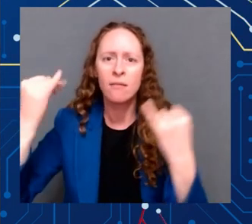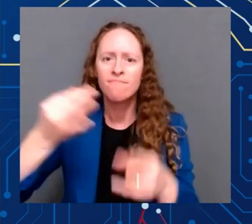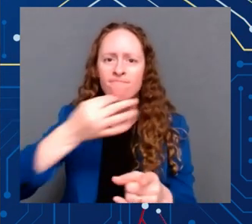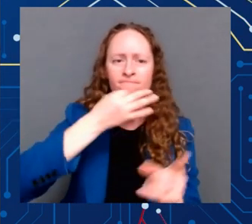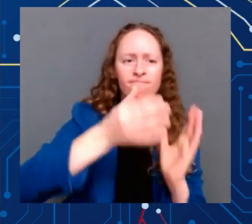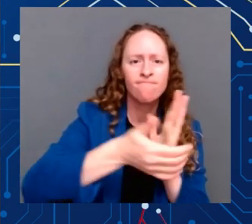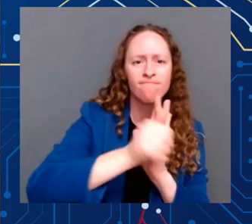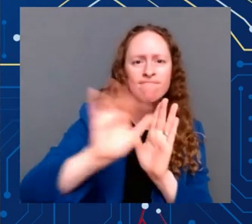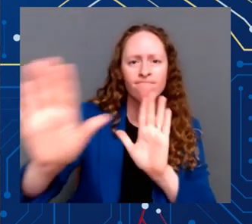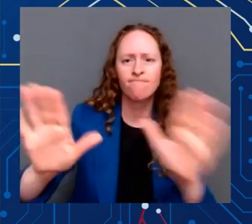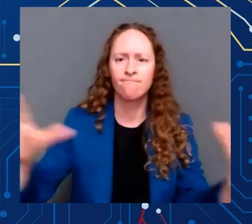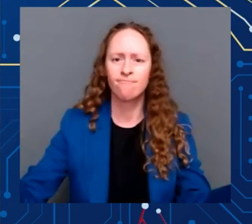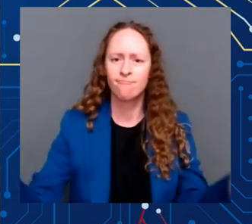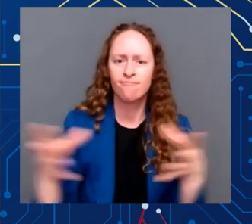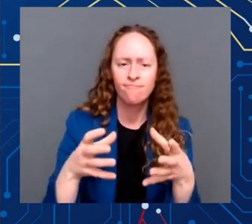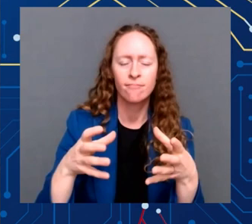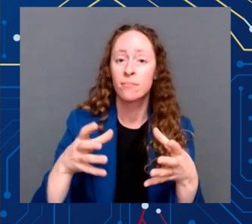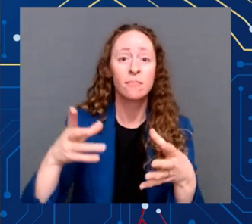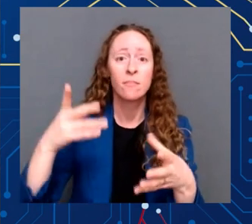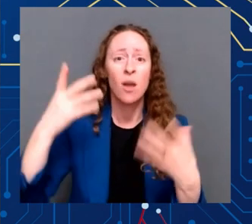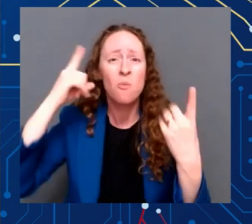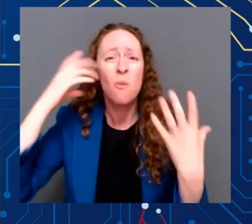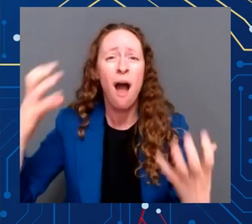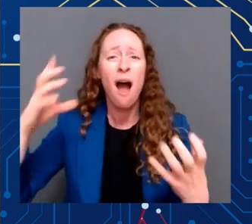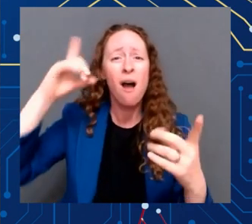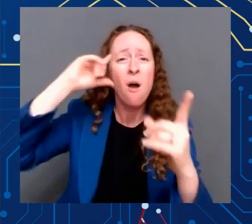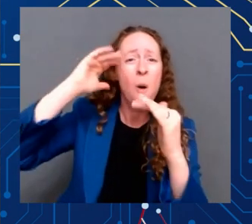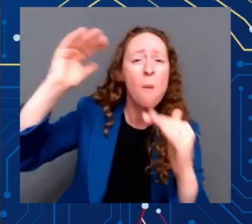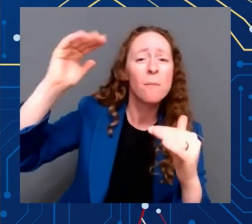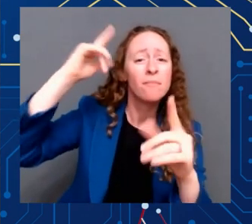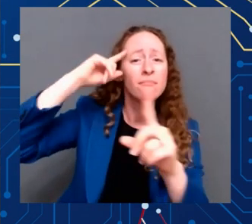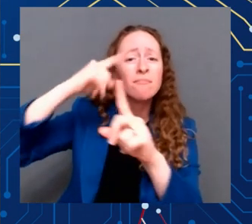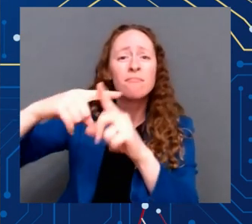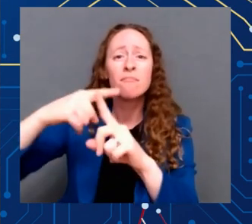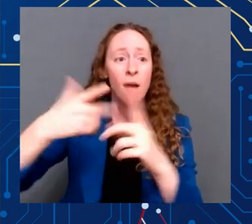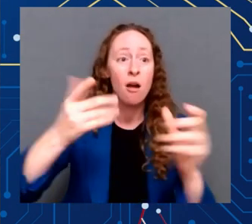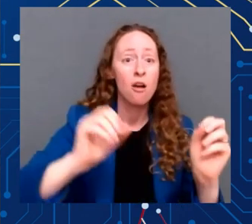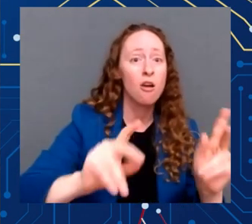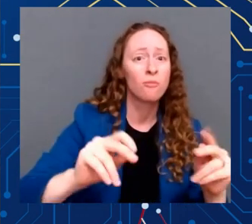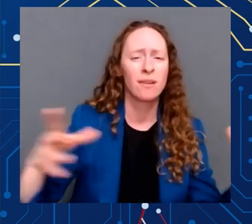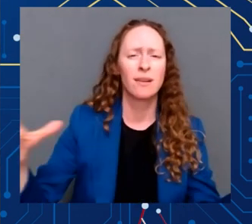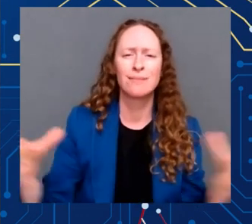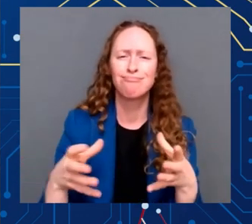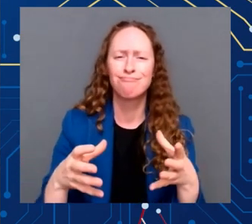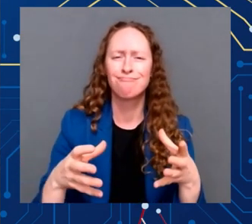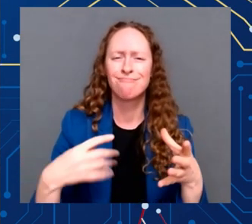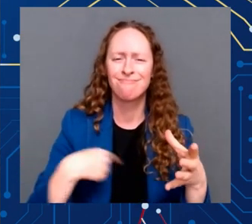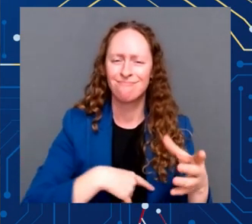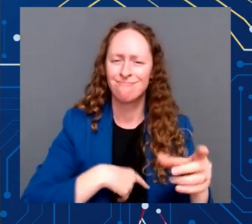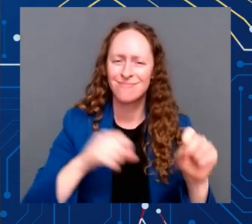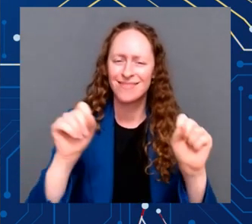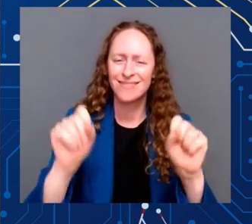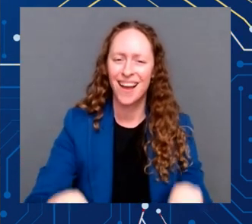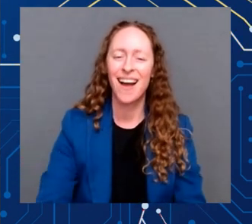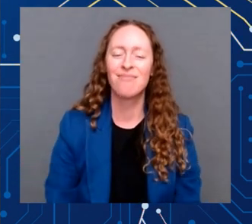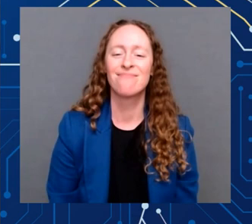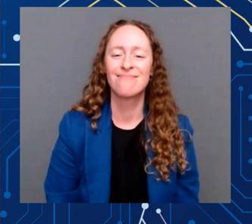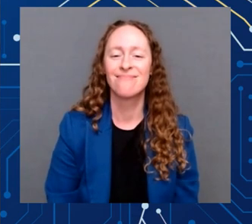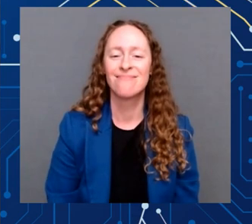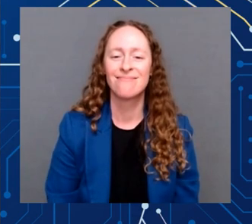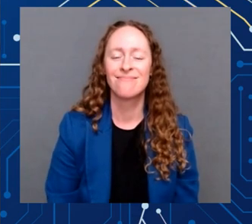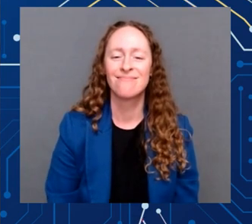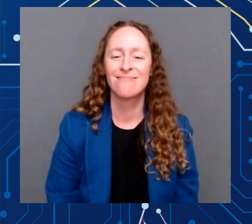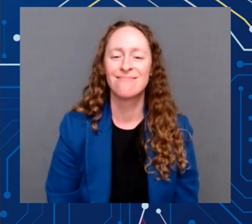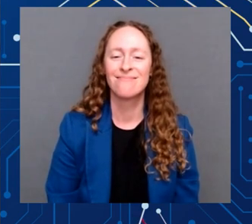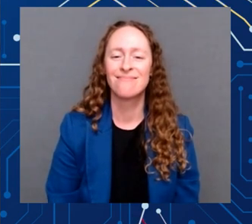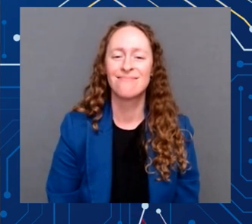world. To create good jobs, empower workers, grow the economy. Not just for the wealthy, but grow for everyone. To change